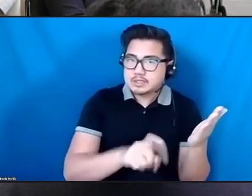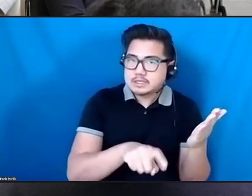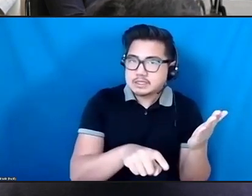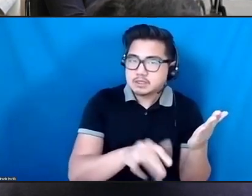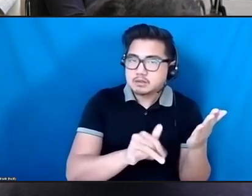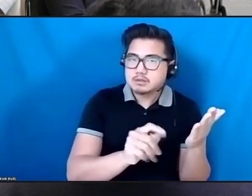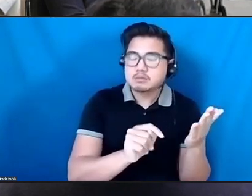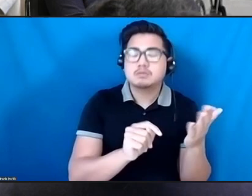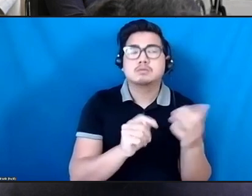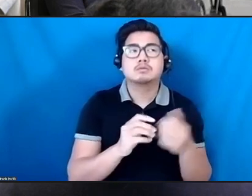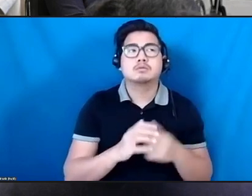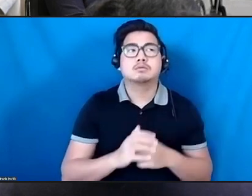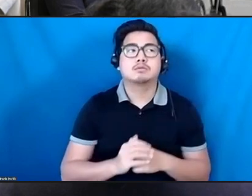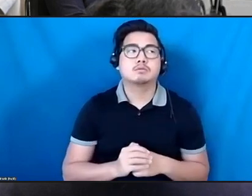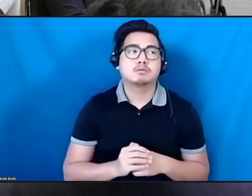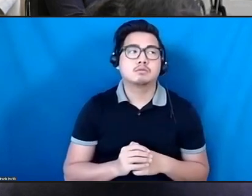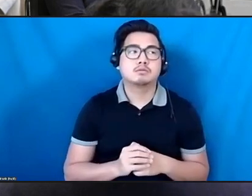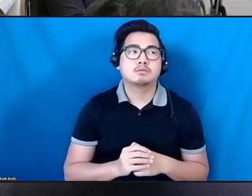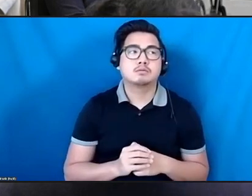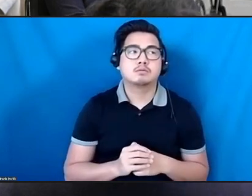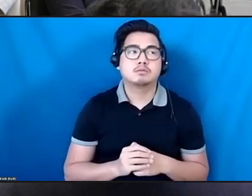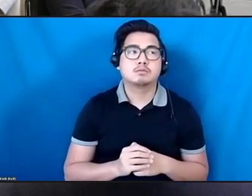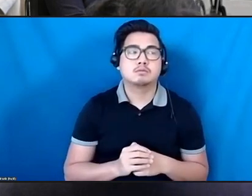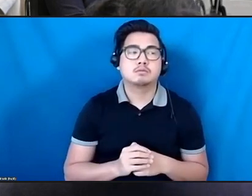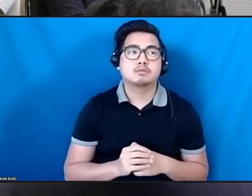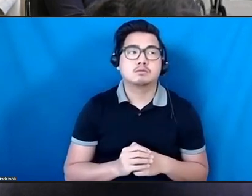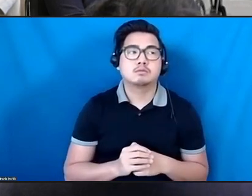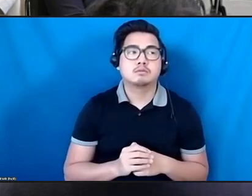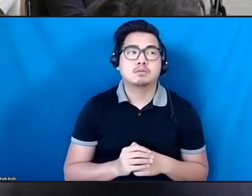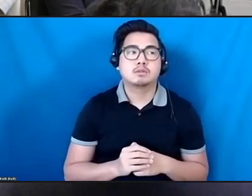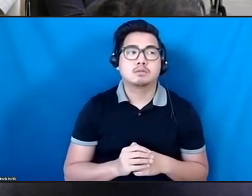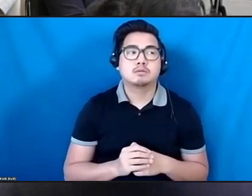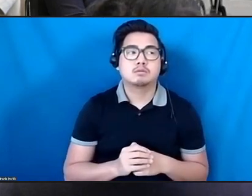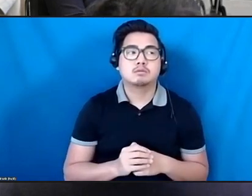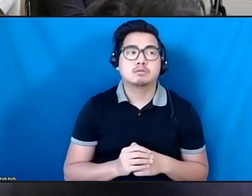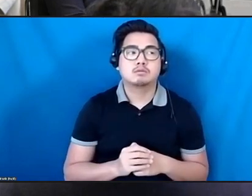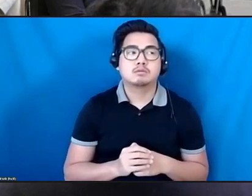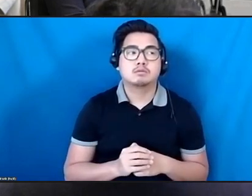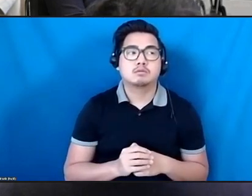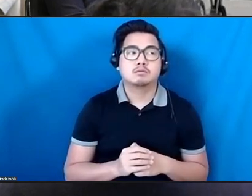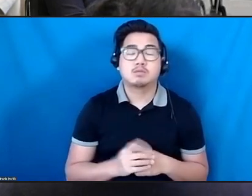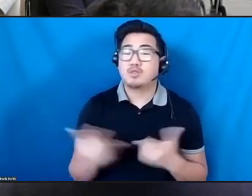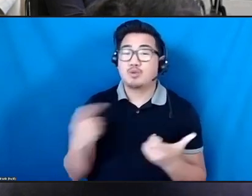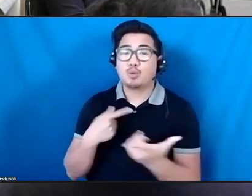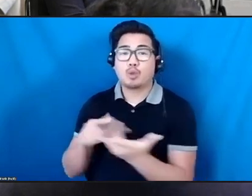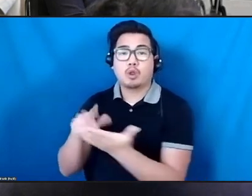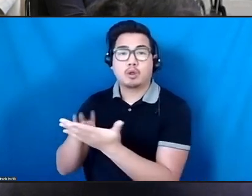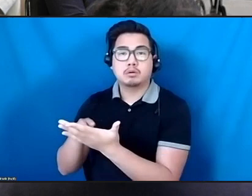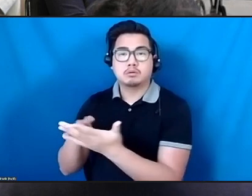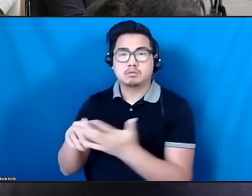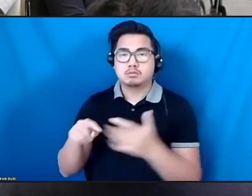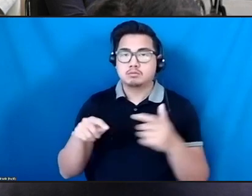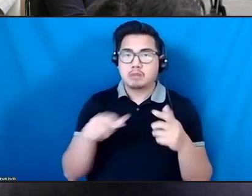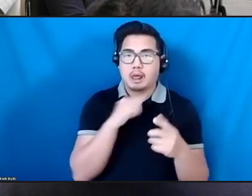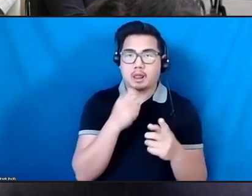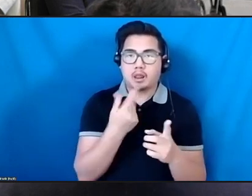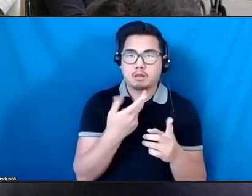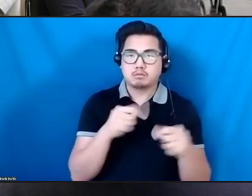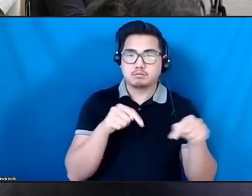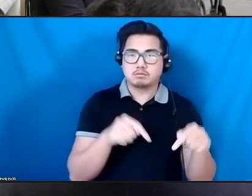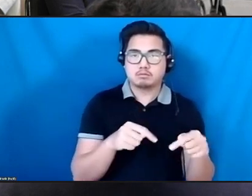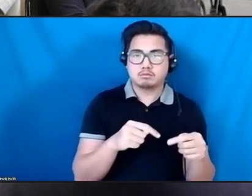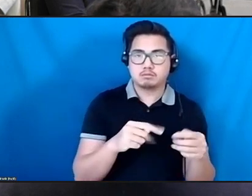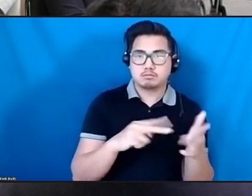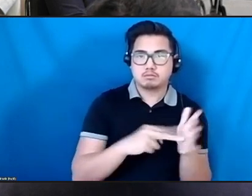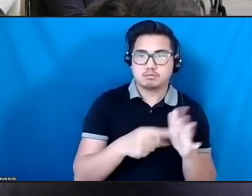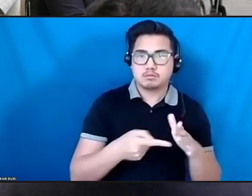I think if we all, not this room, learning, but the greater world, we need the arts more